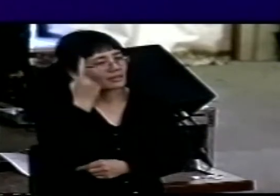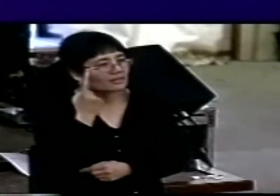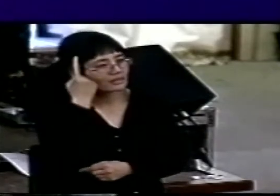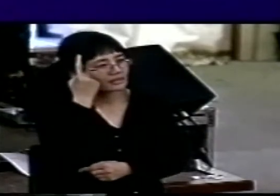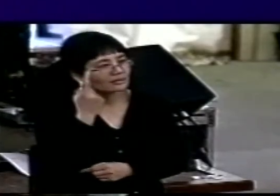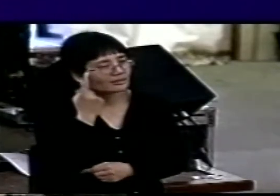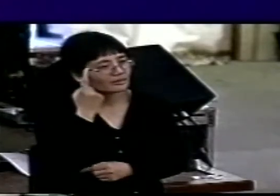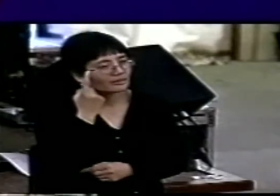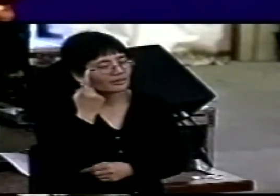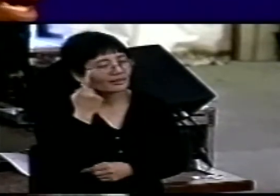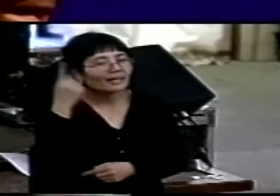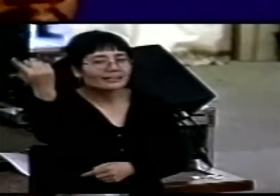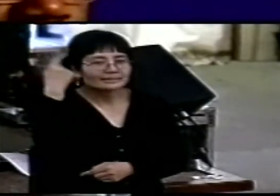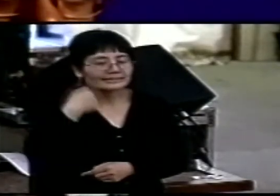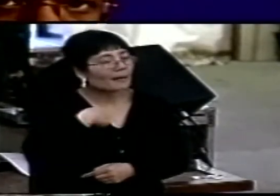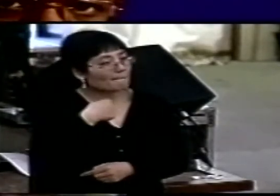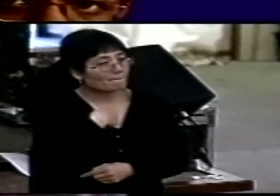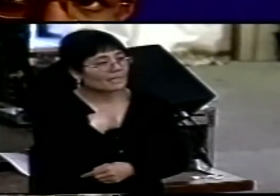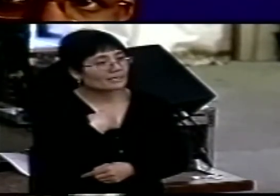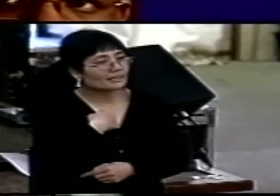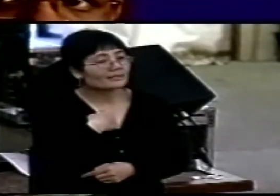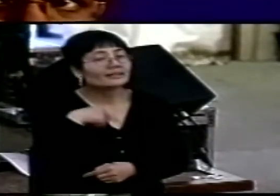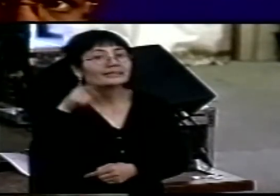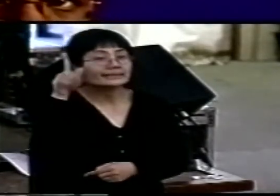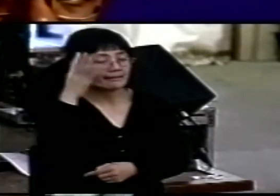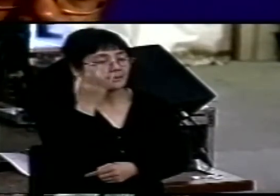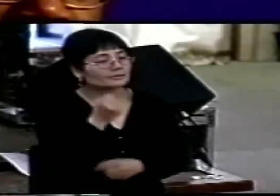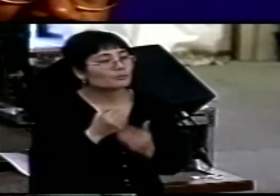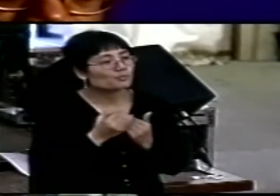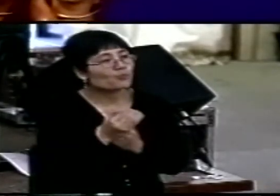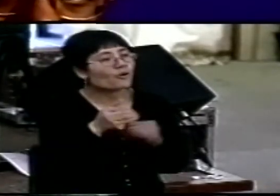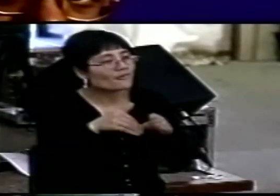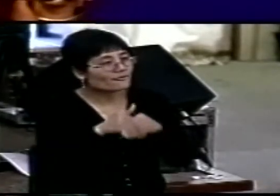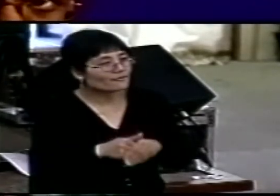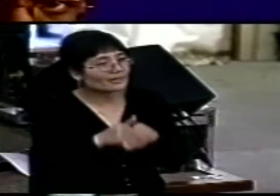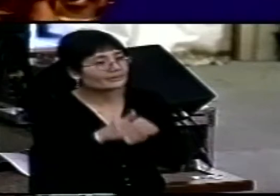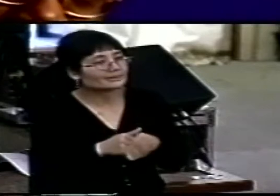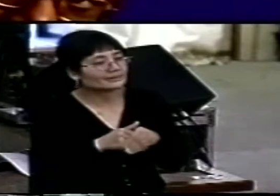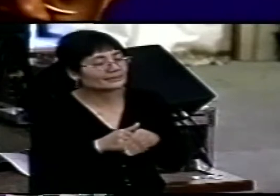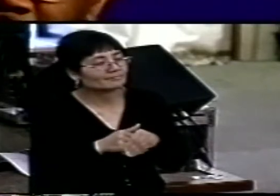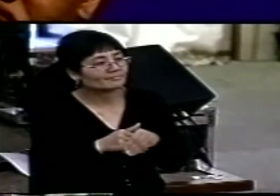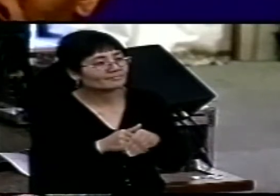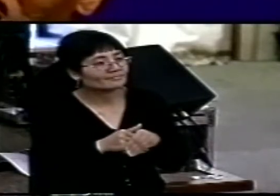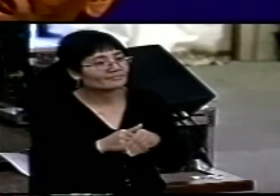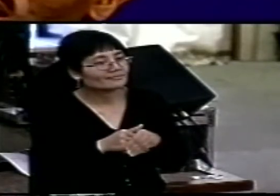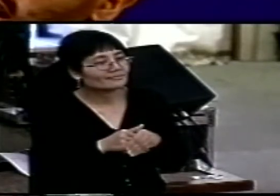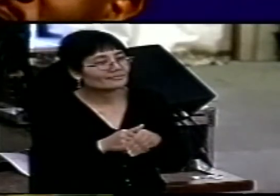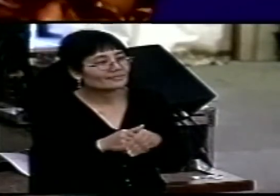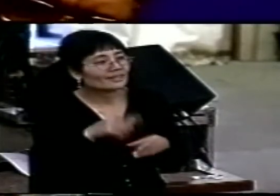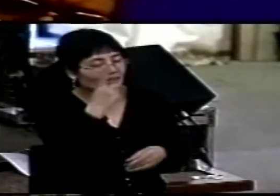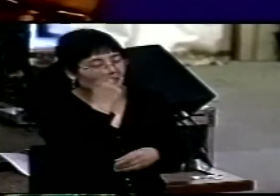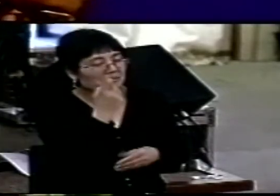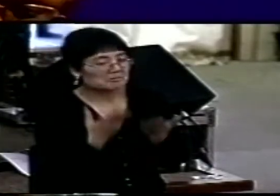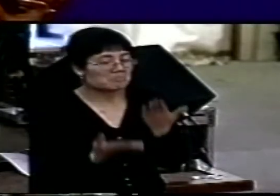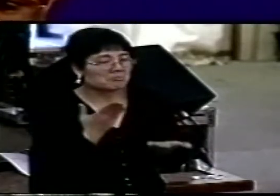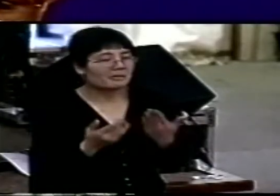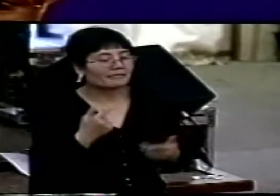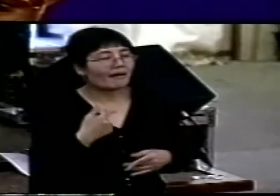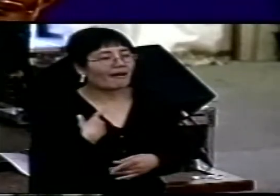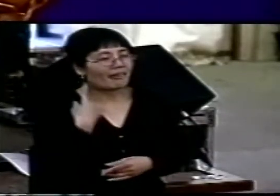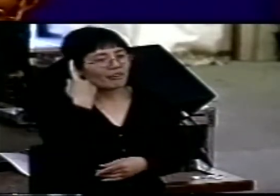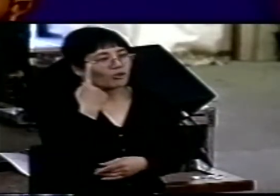and tell me that he had more friends in his front room than I thought he was allowed to keep. But there were people